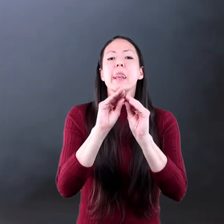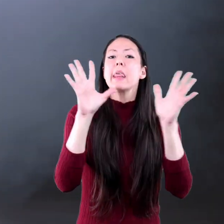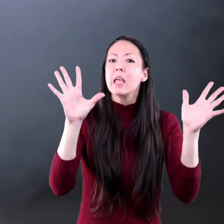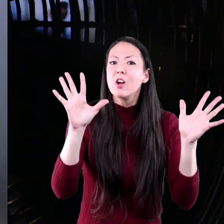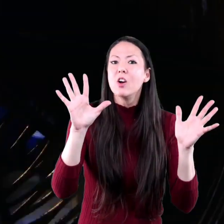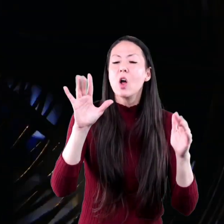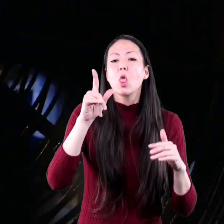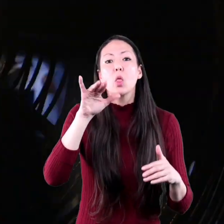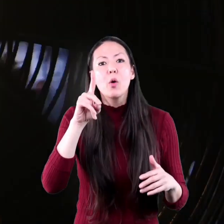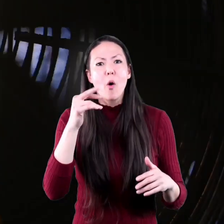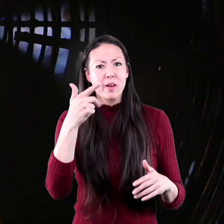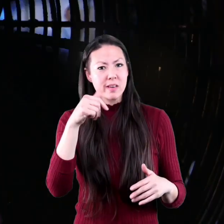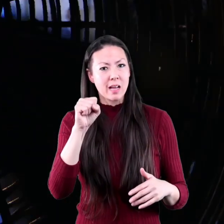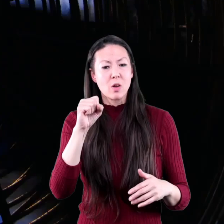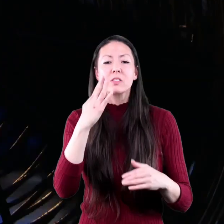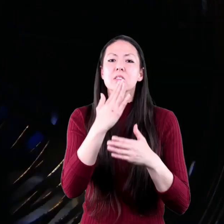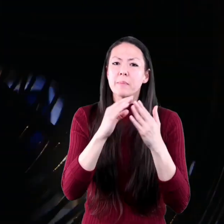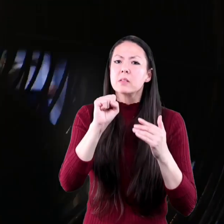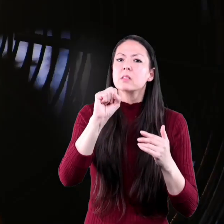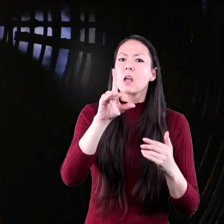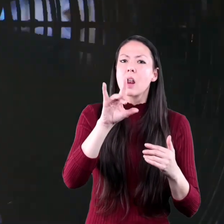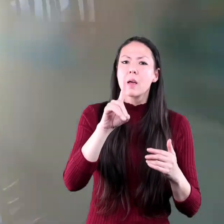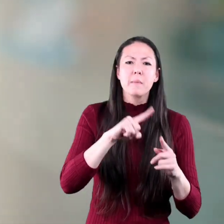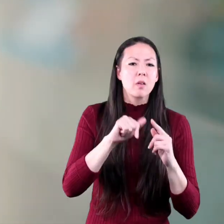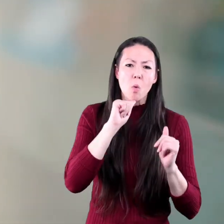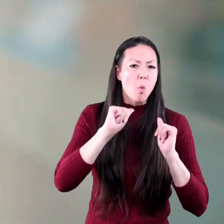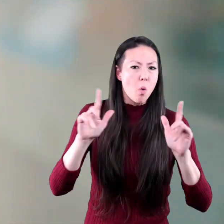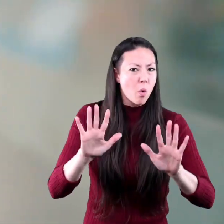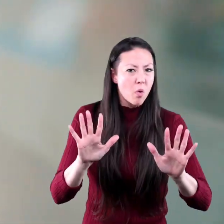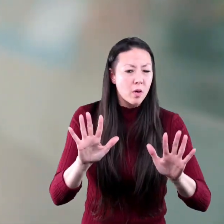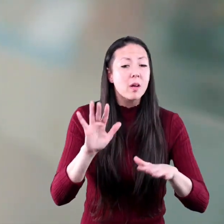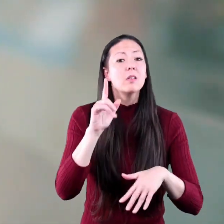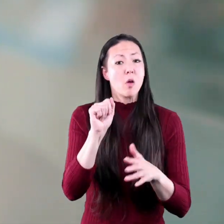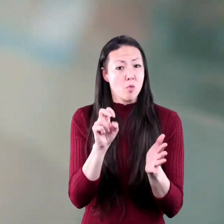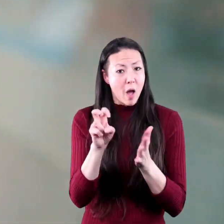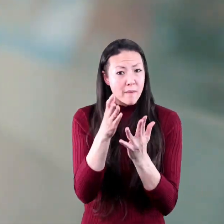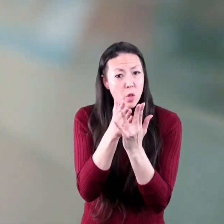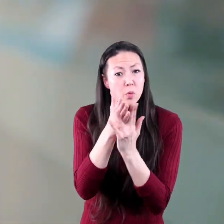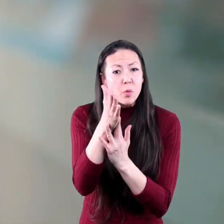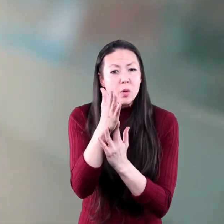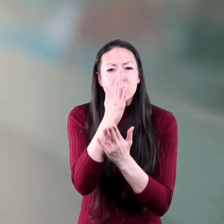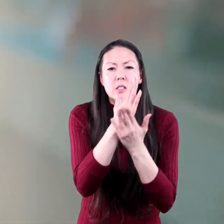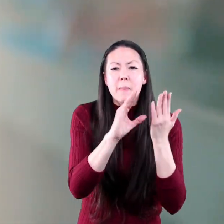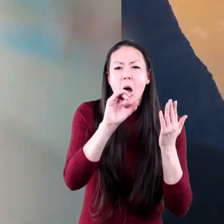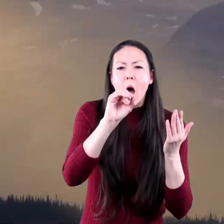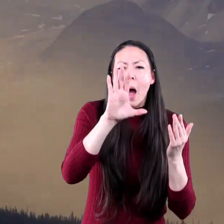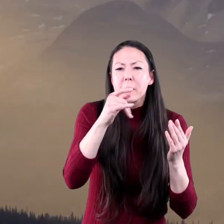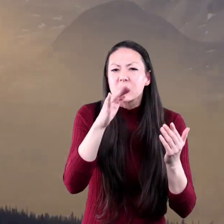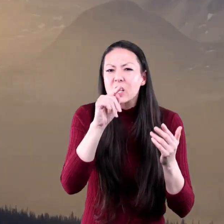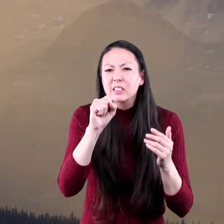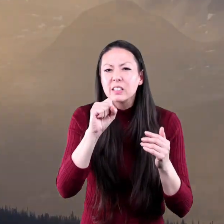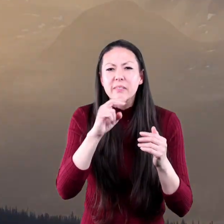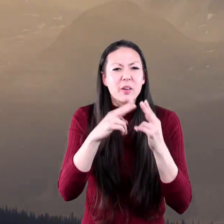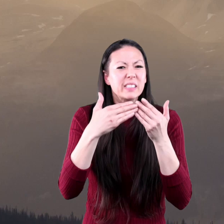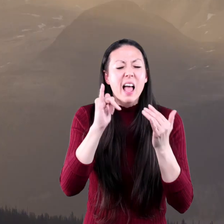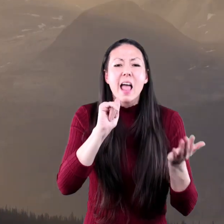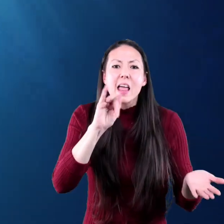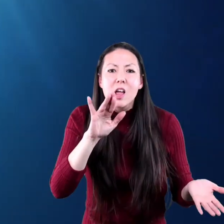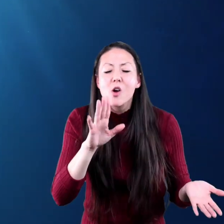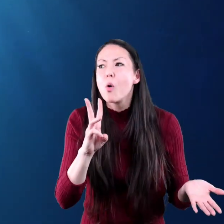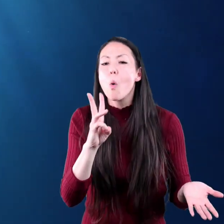gases, and some solids, but not all. It can travel through some objects very easily, like air,